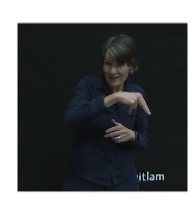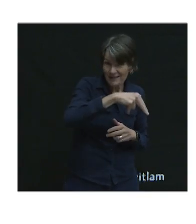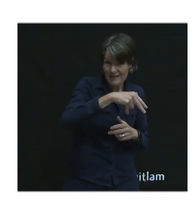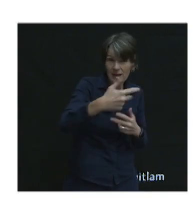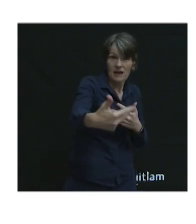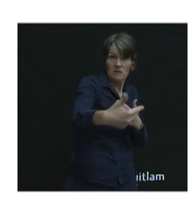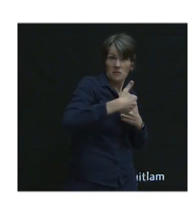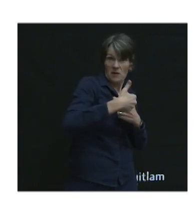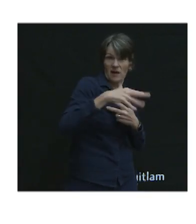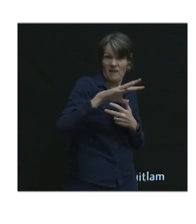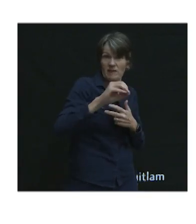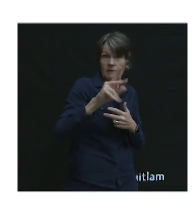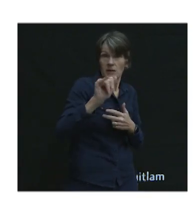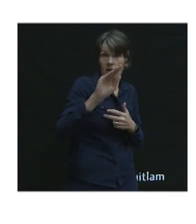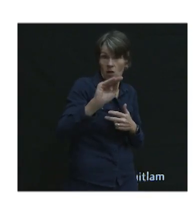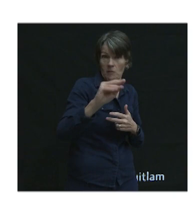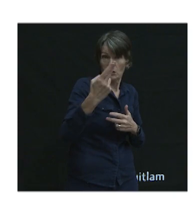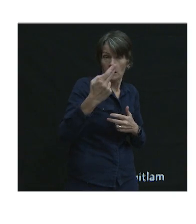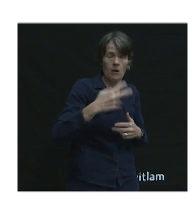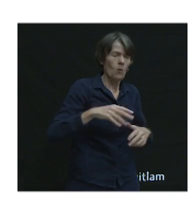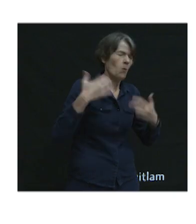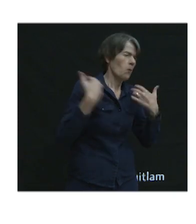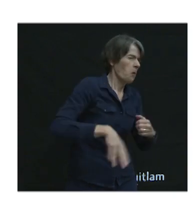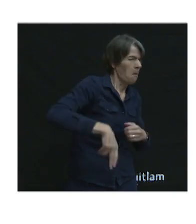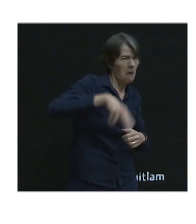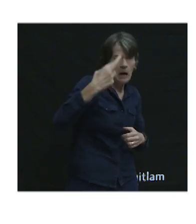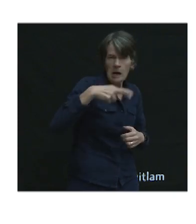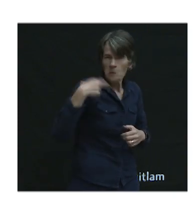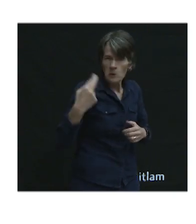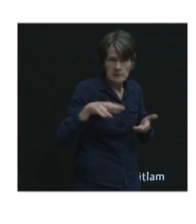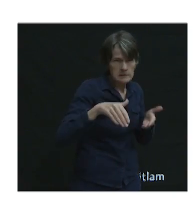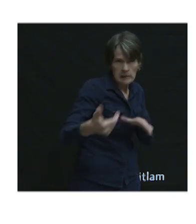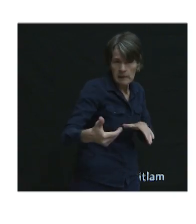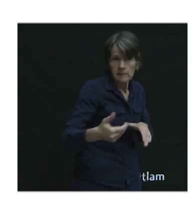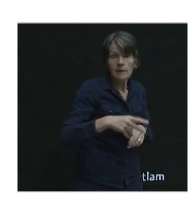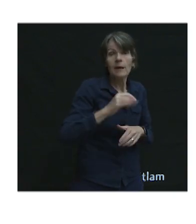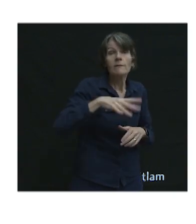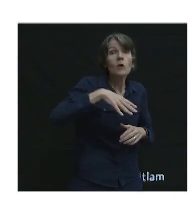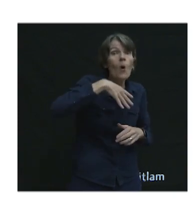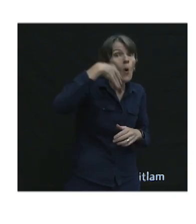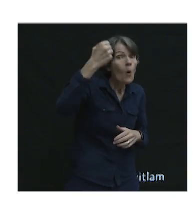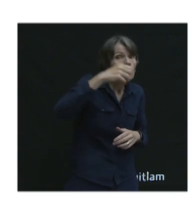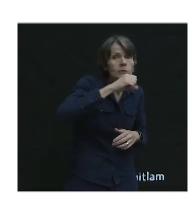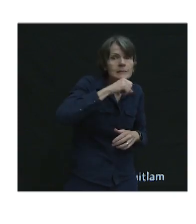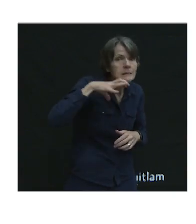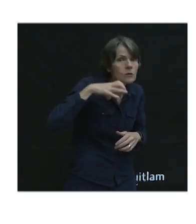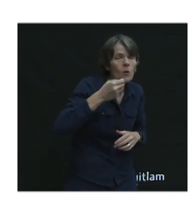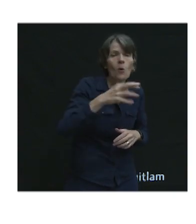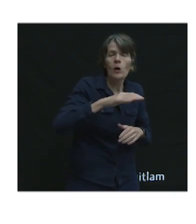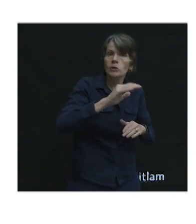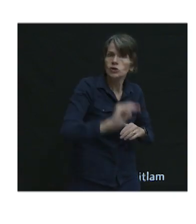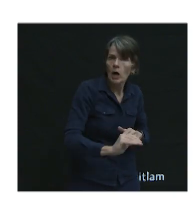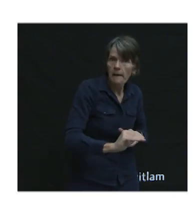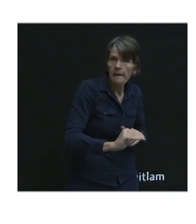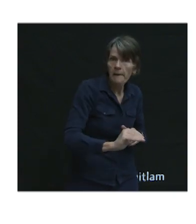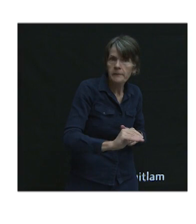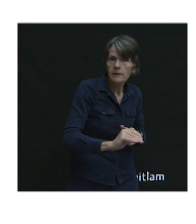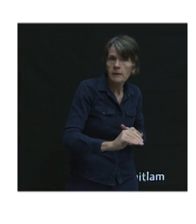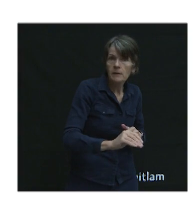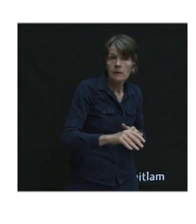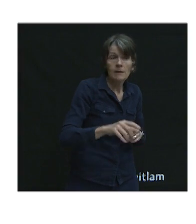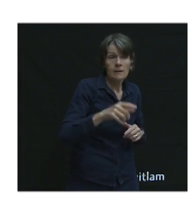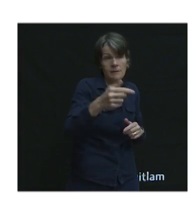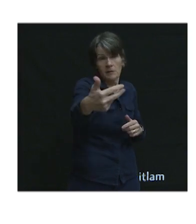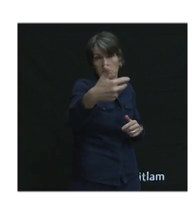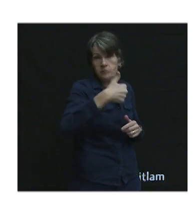the risk to you is even higher. And if you're an older adult or a child, that 30 kilometers an hour